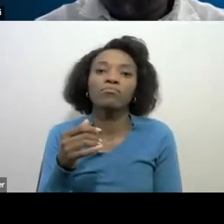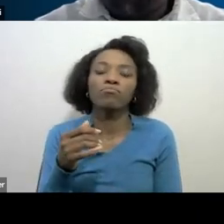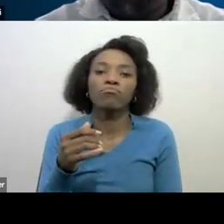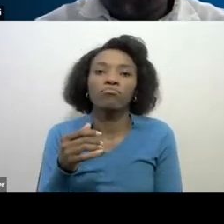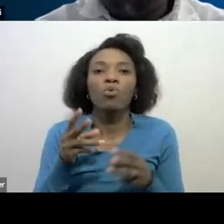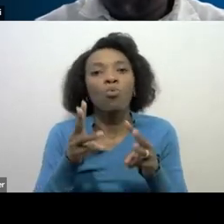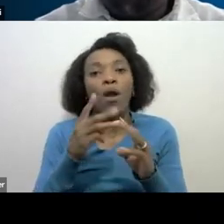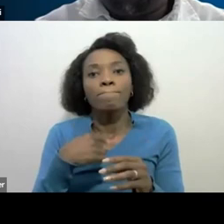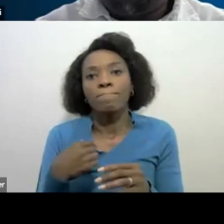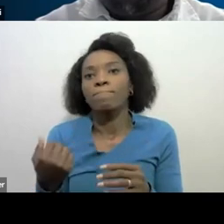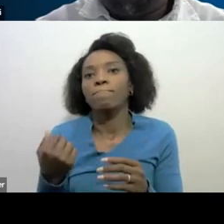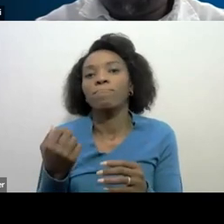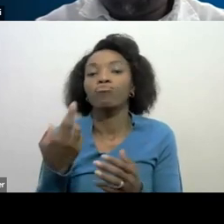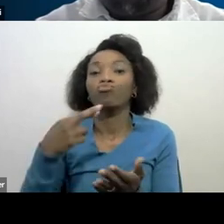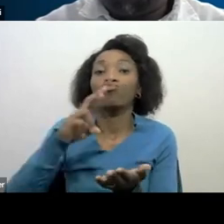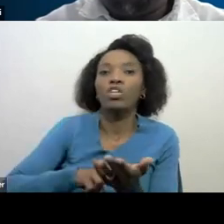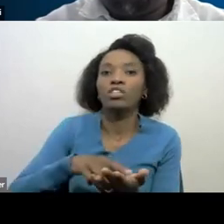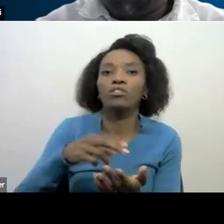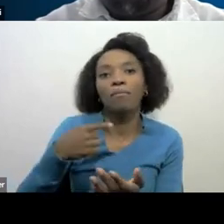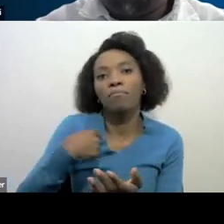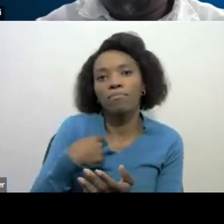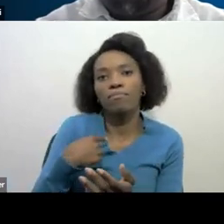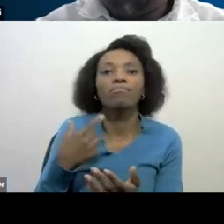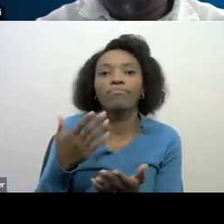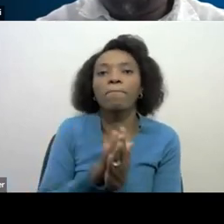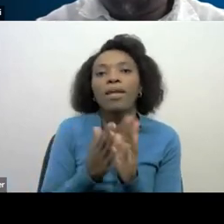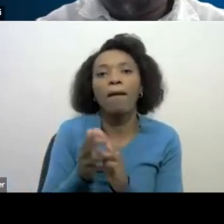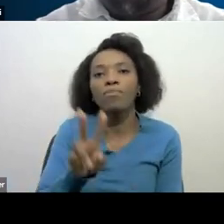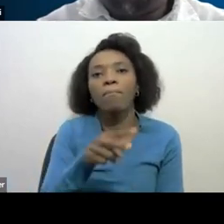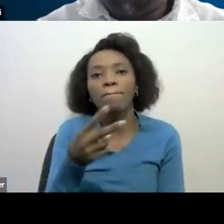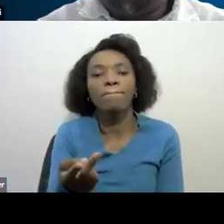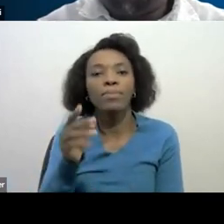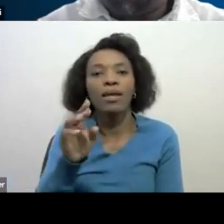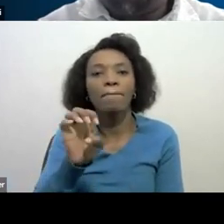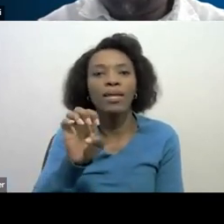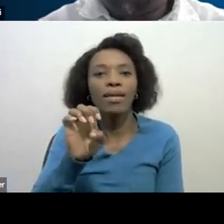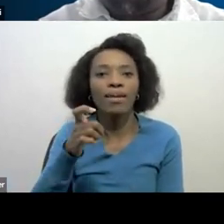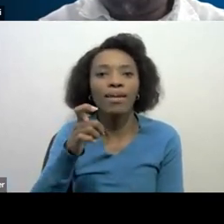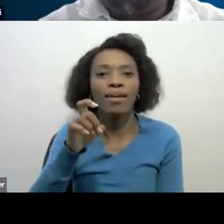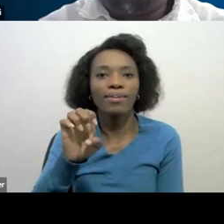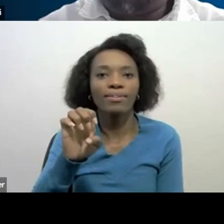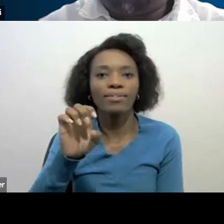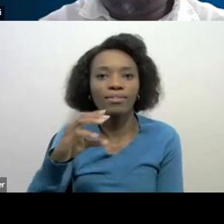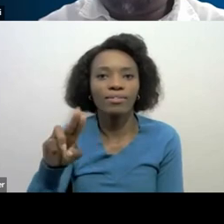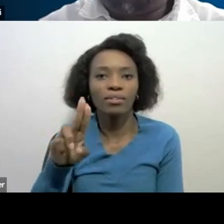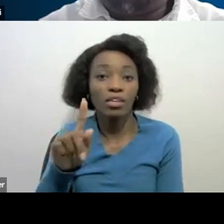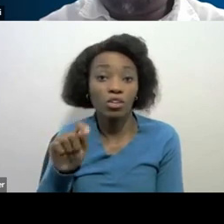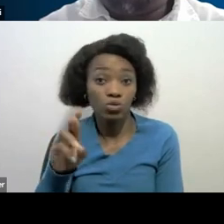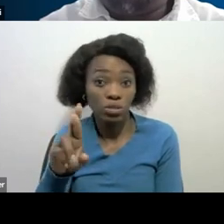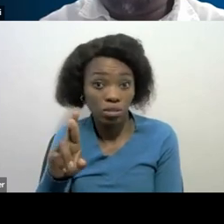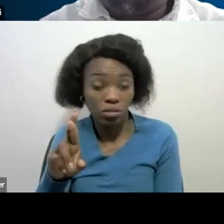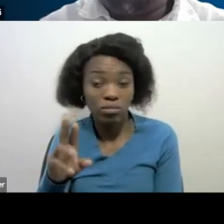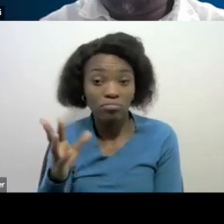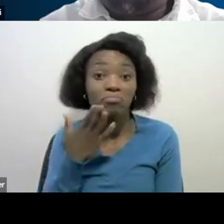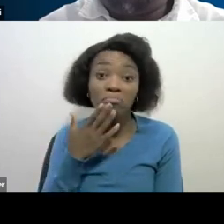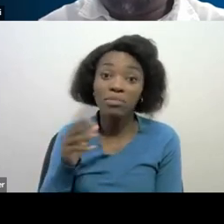executor if not share the registration process I would like to ask Marinda to cover